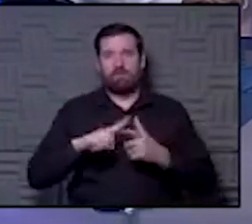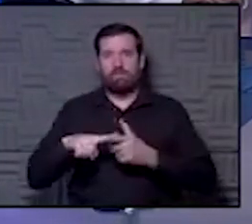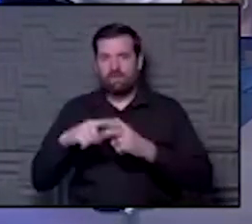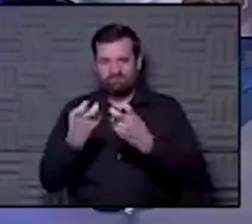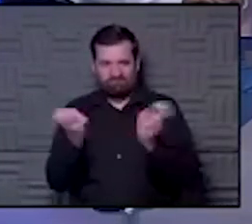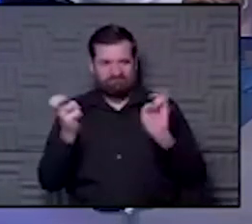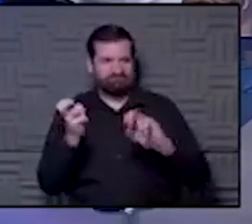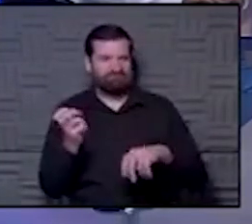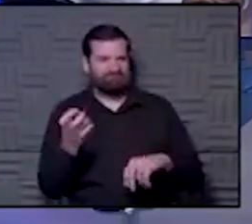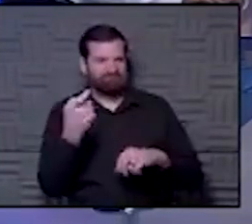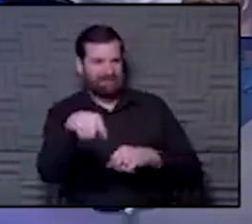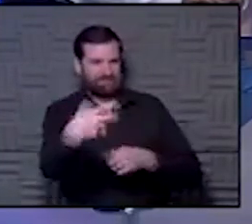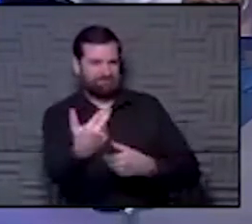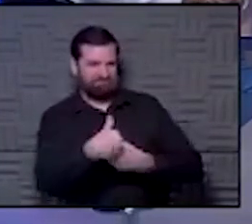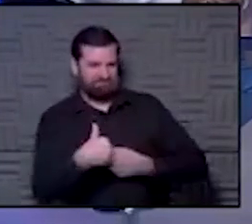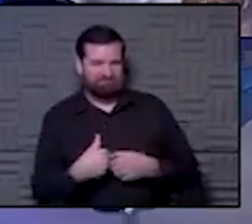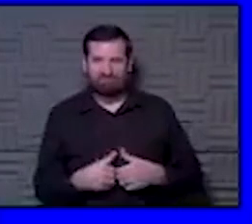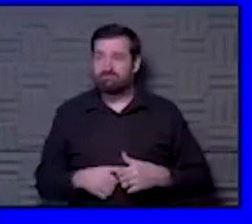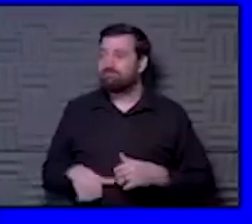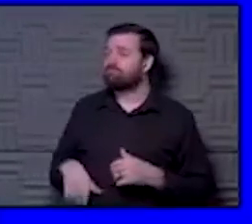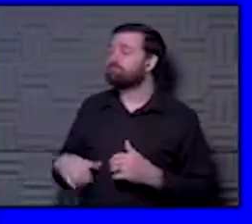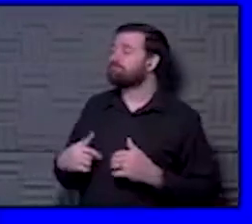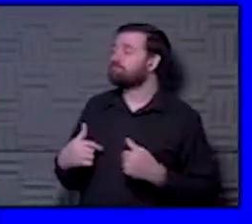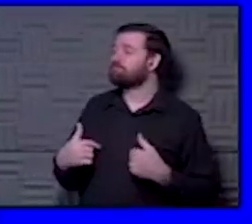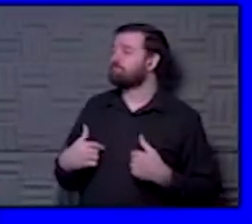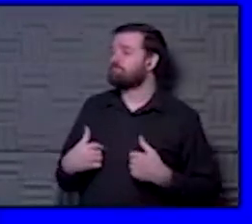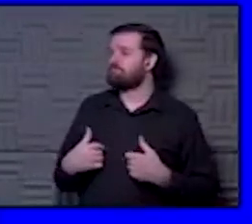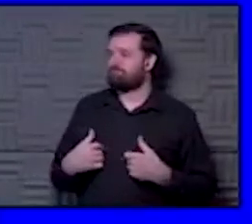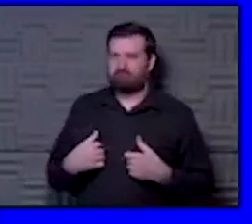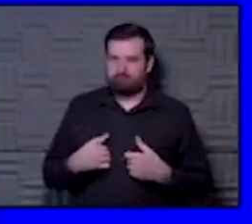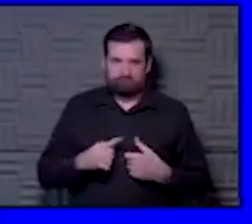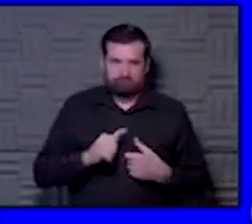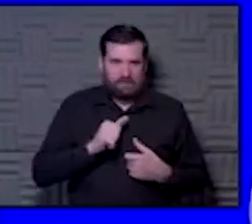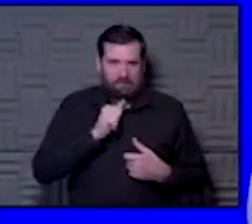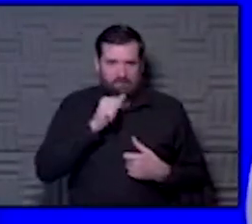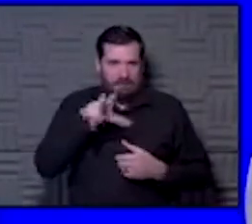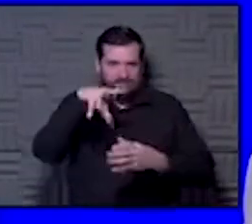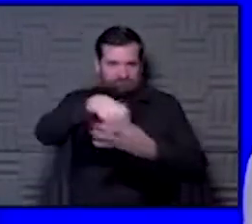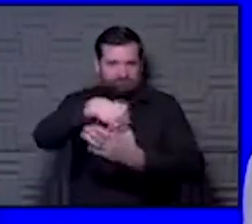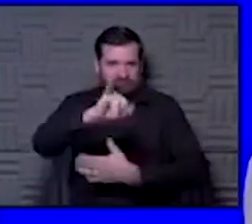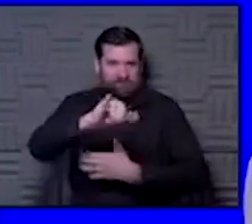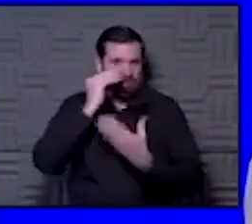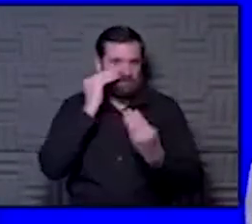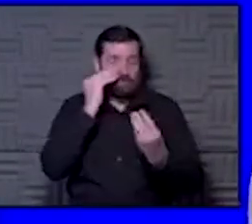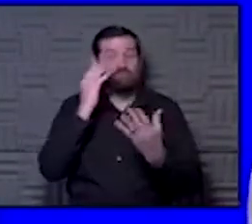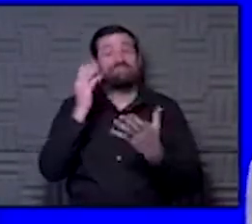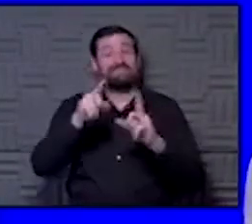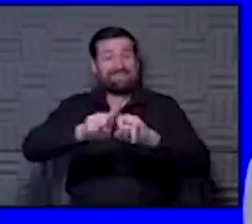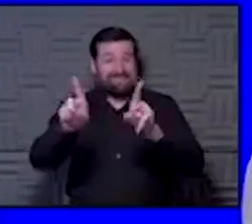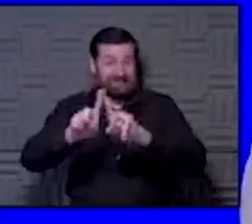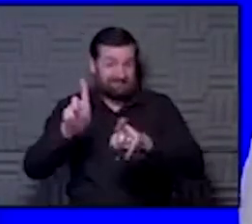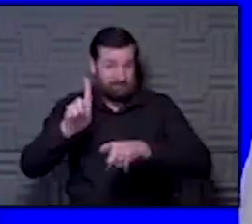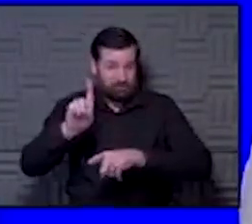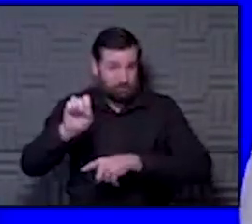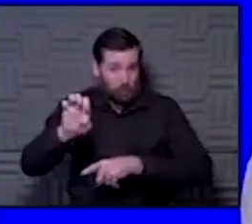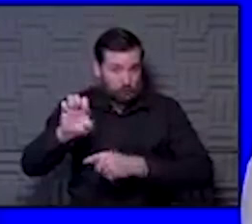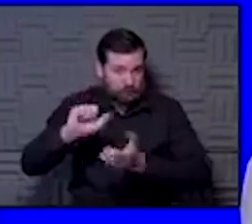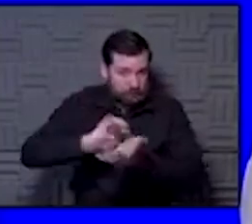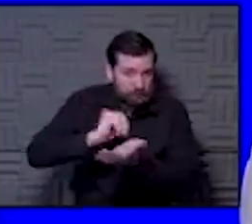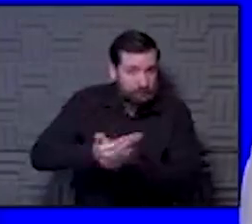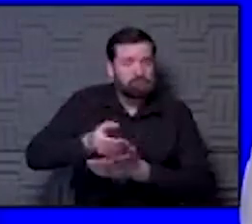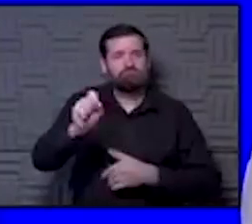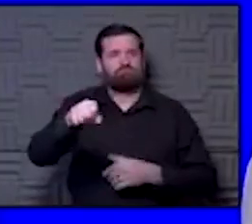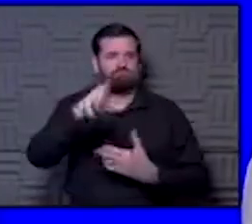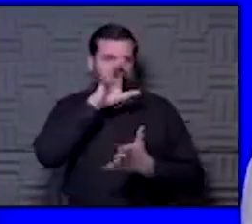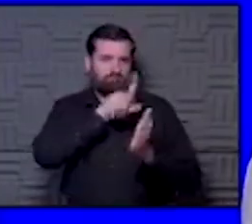got to ask them to pull them into that question. Go ahead, Hawkeye. You know, I'm not privy to that information. We know that they did look at different doses. They have those